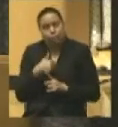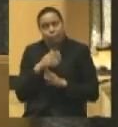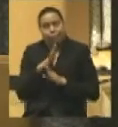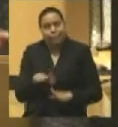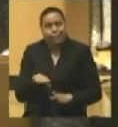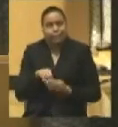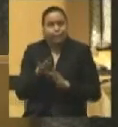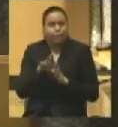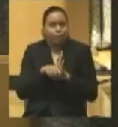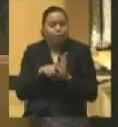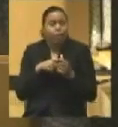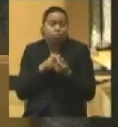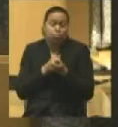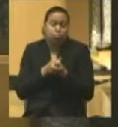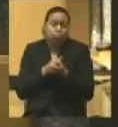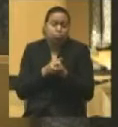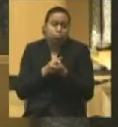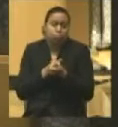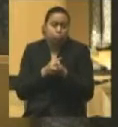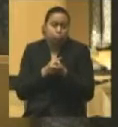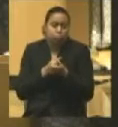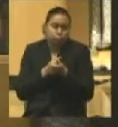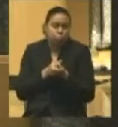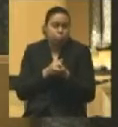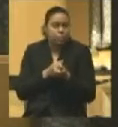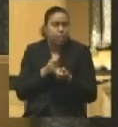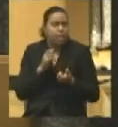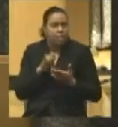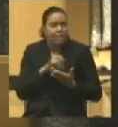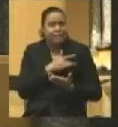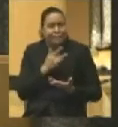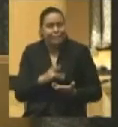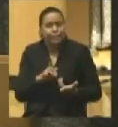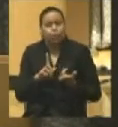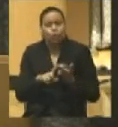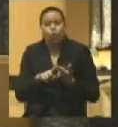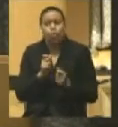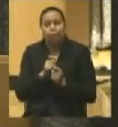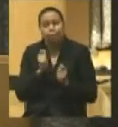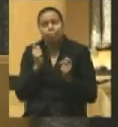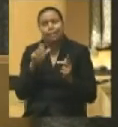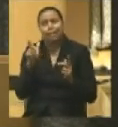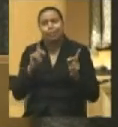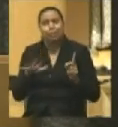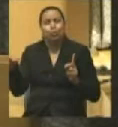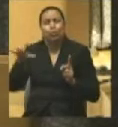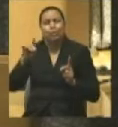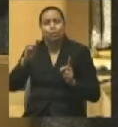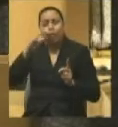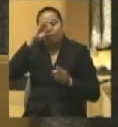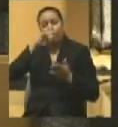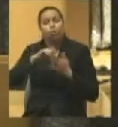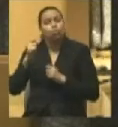and then rallied around and defended a peace candidate, it tended to exaggerate in the minds of Democrats elsewhere in the nation